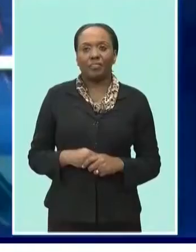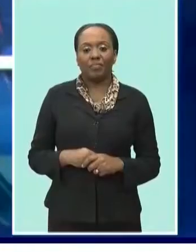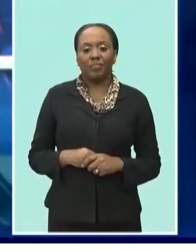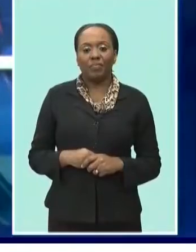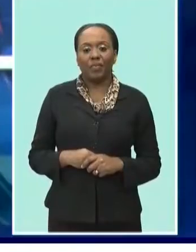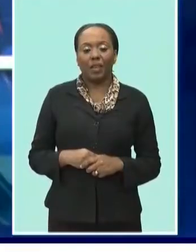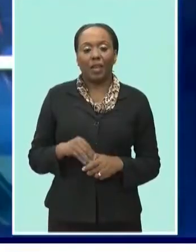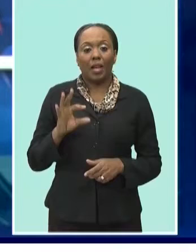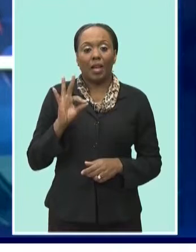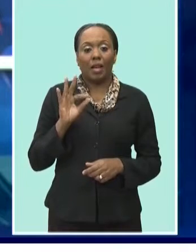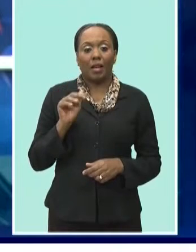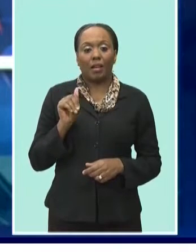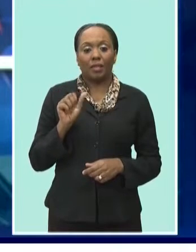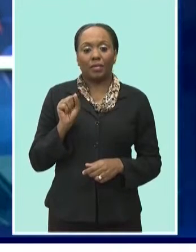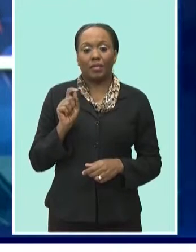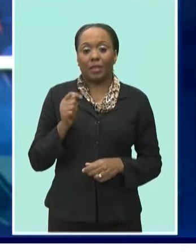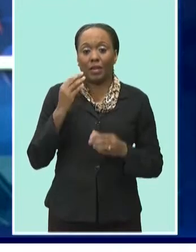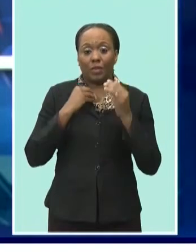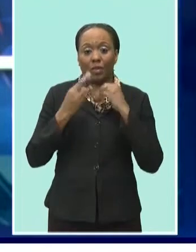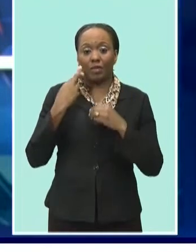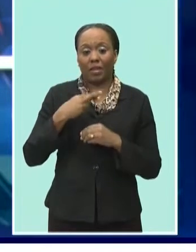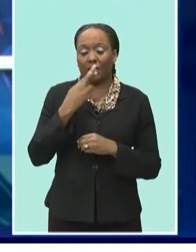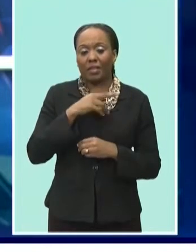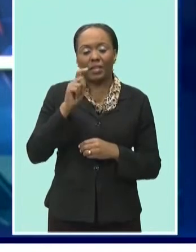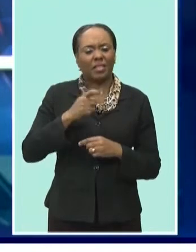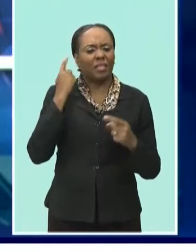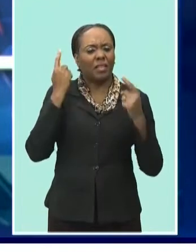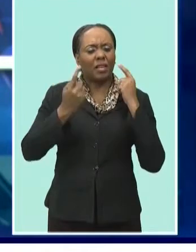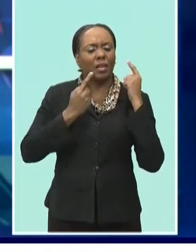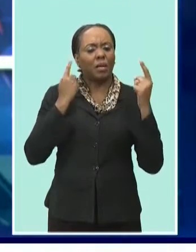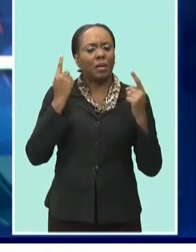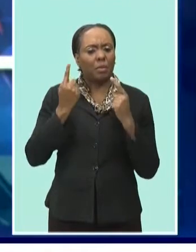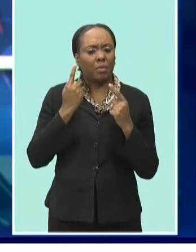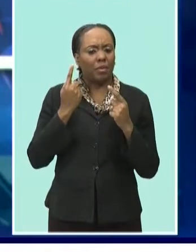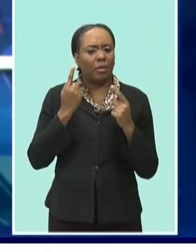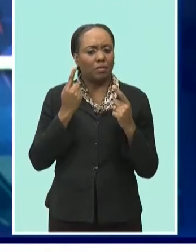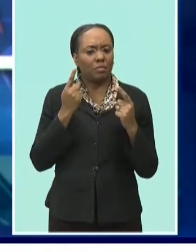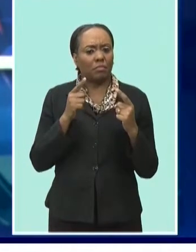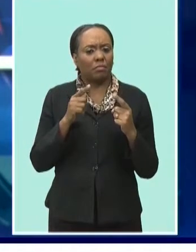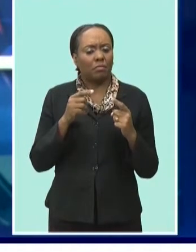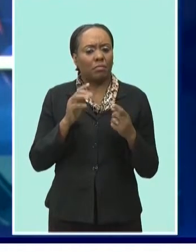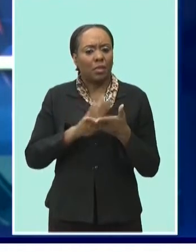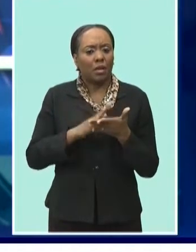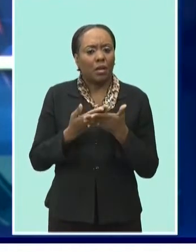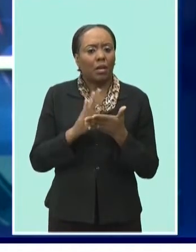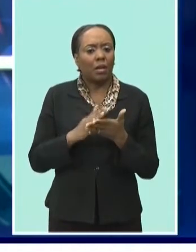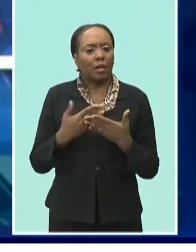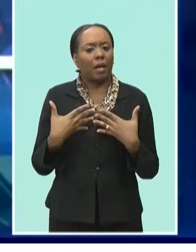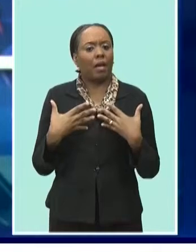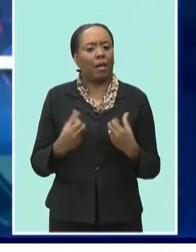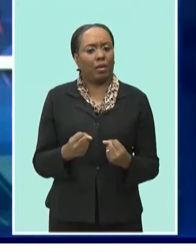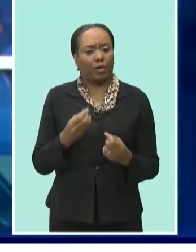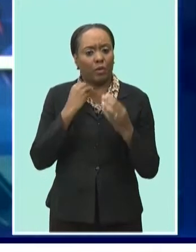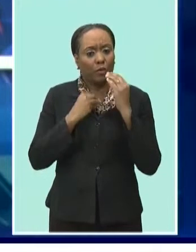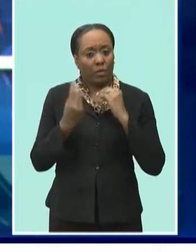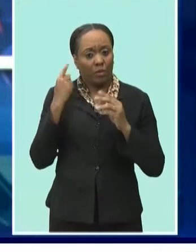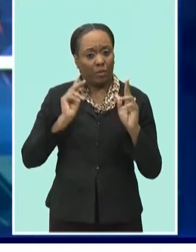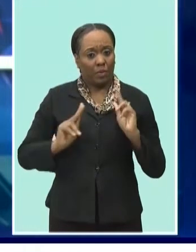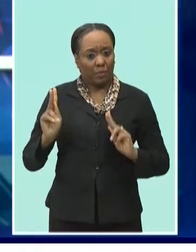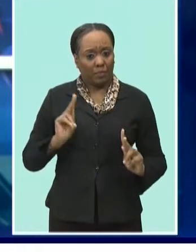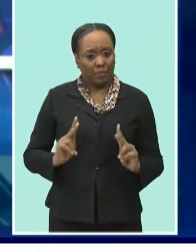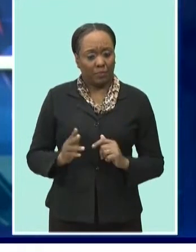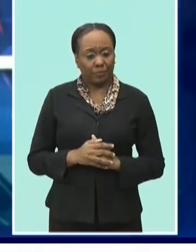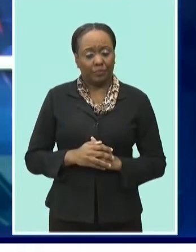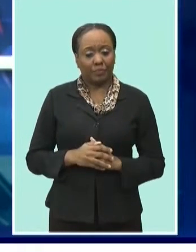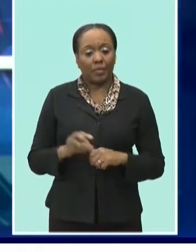talk. Fast food restaurants are being implored to consider the impact their food could have on people's health. This call from Minister of